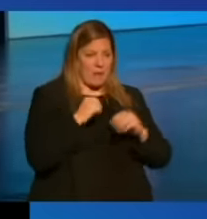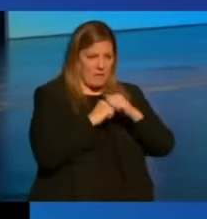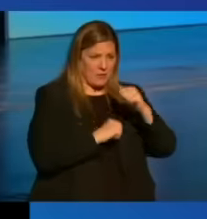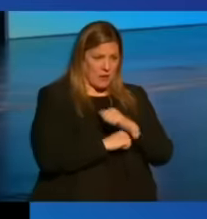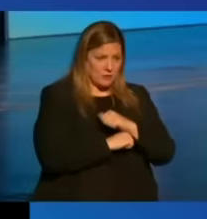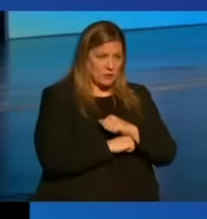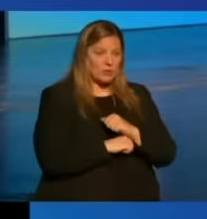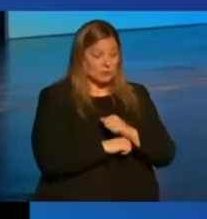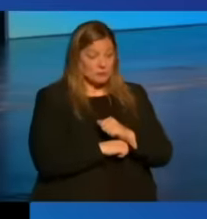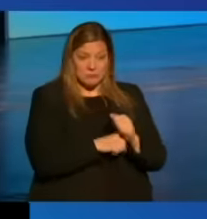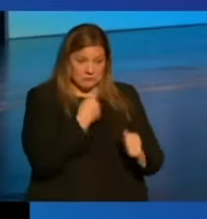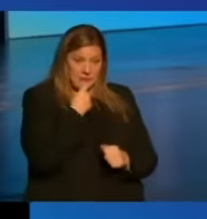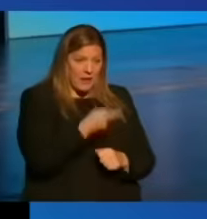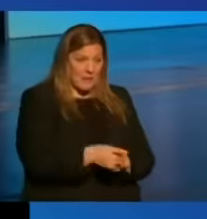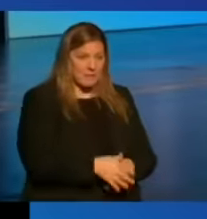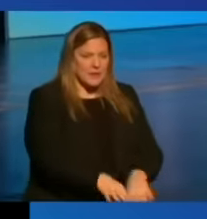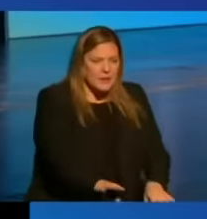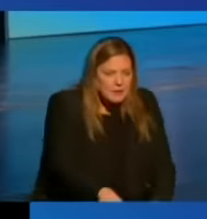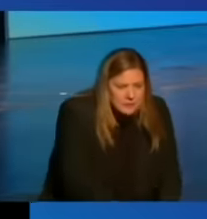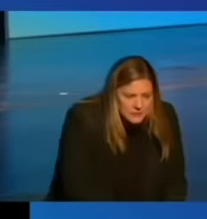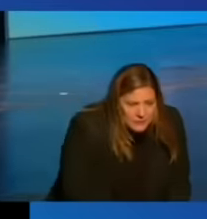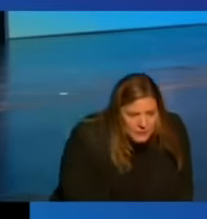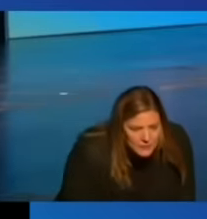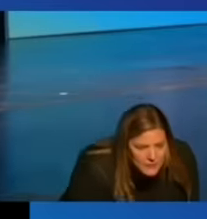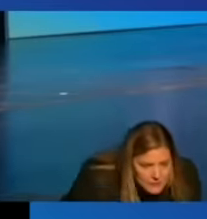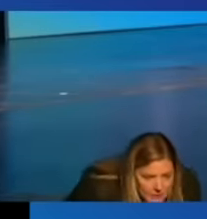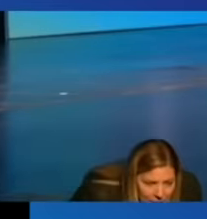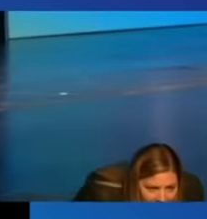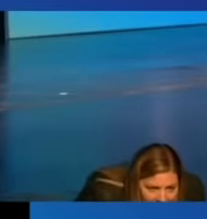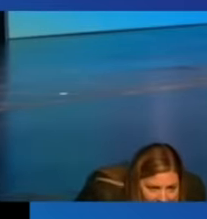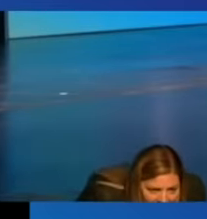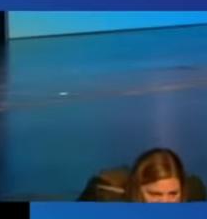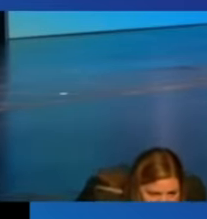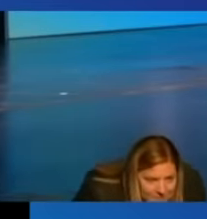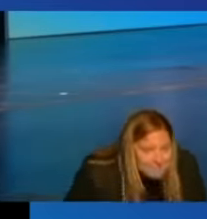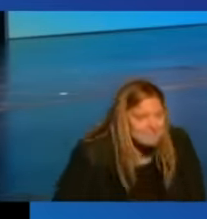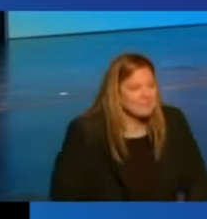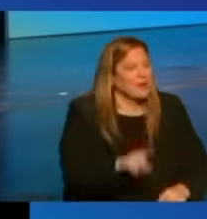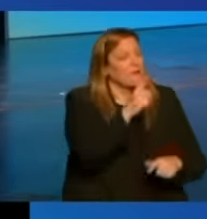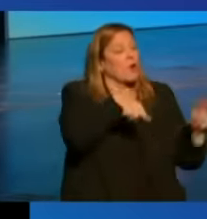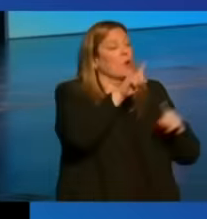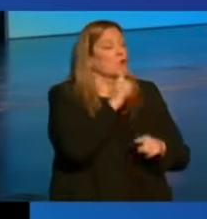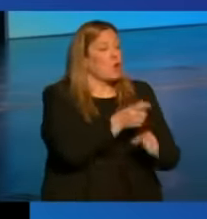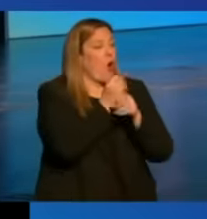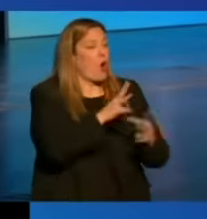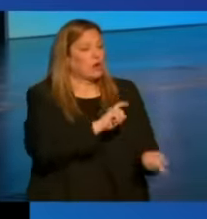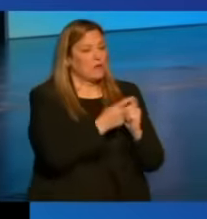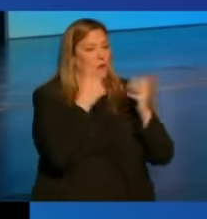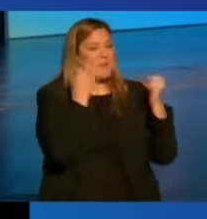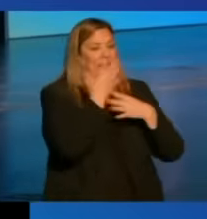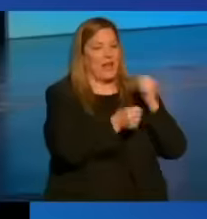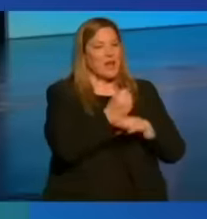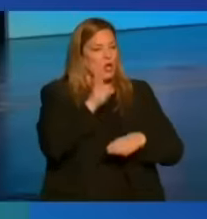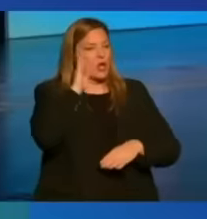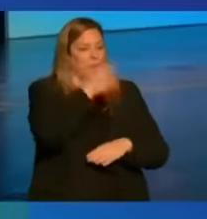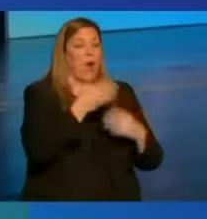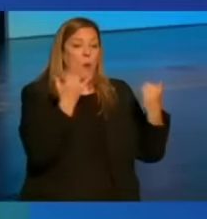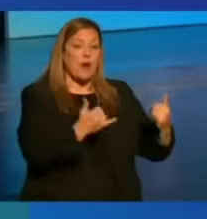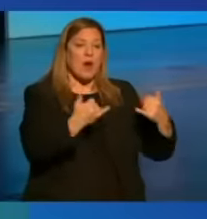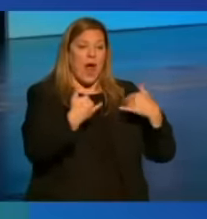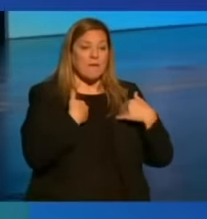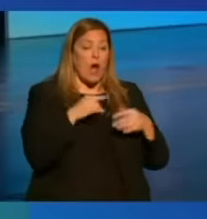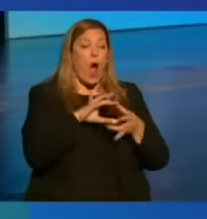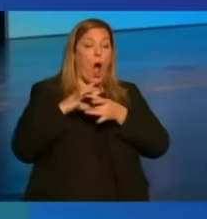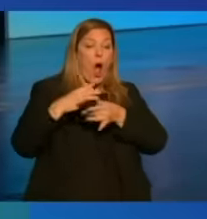to inspire and empower and connect those of you who are going to be driving change for years to come. And we now have a